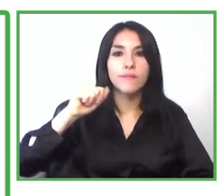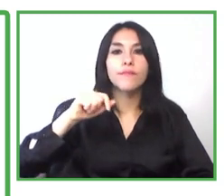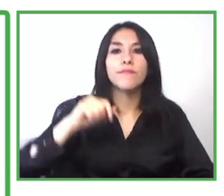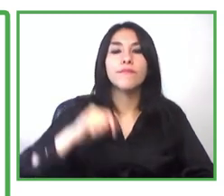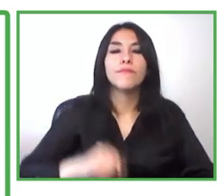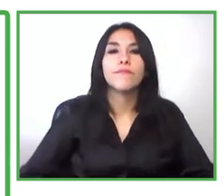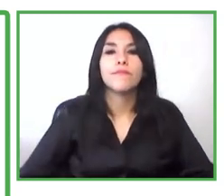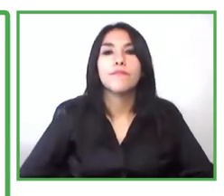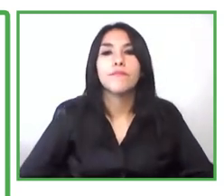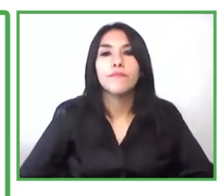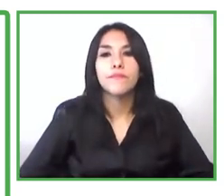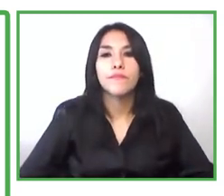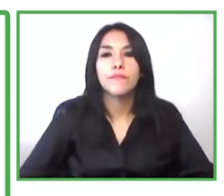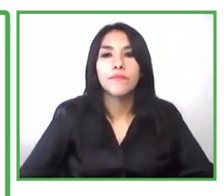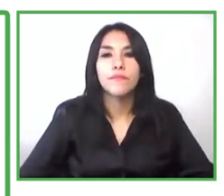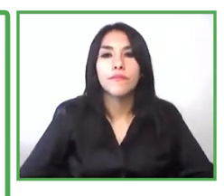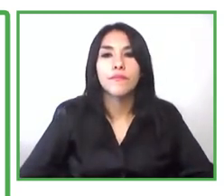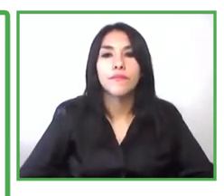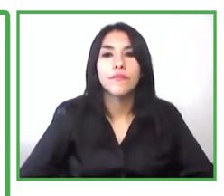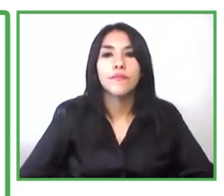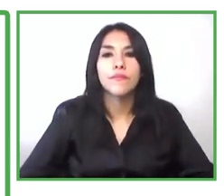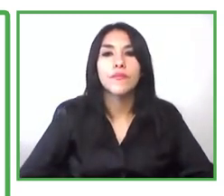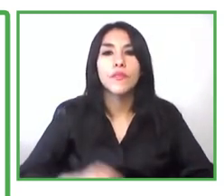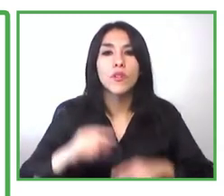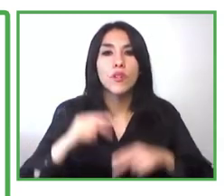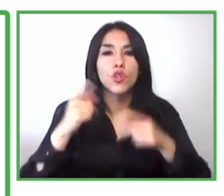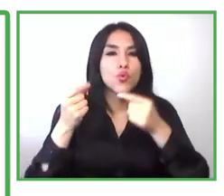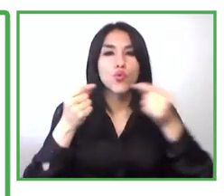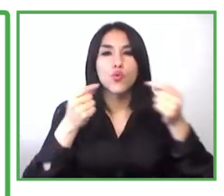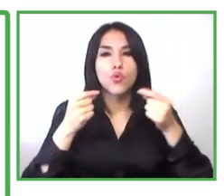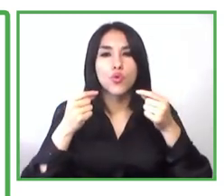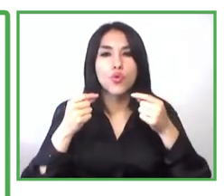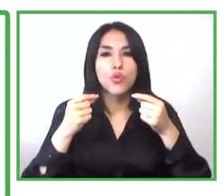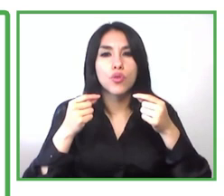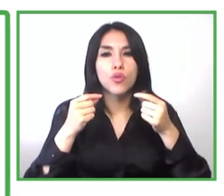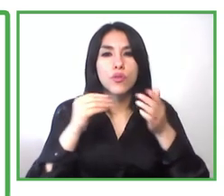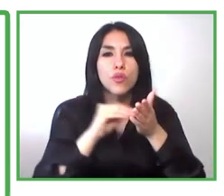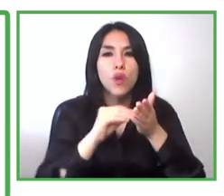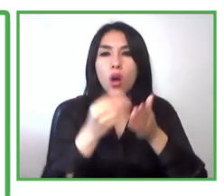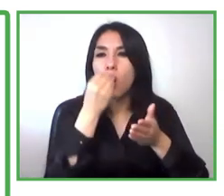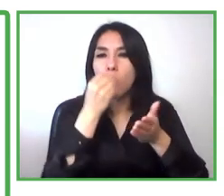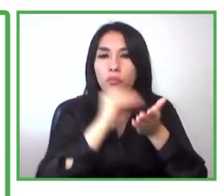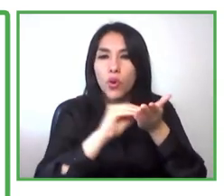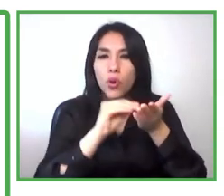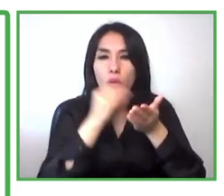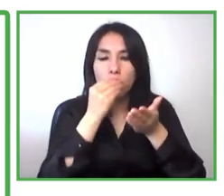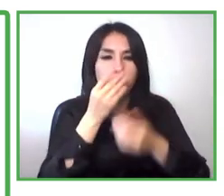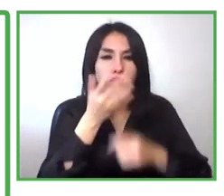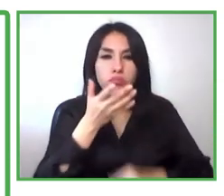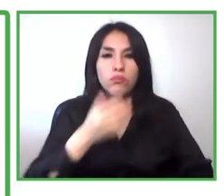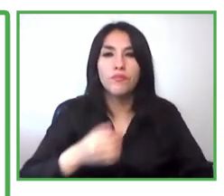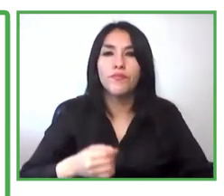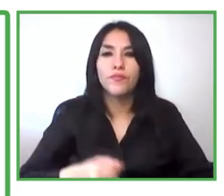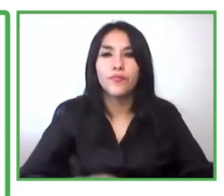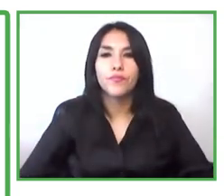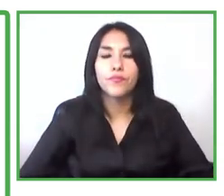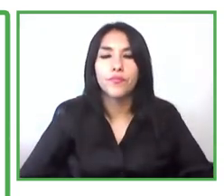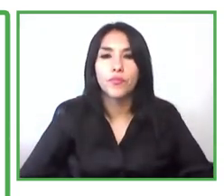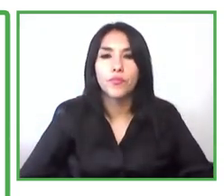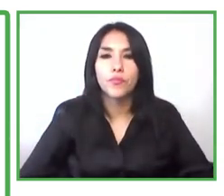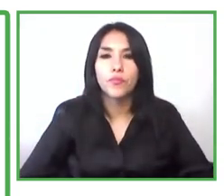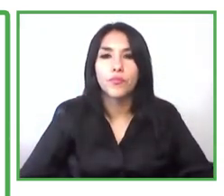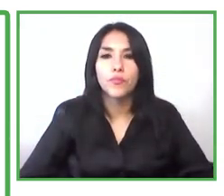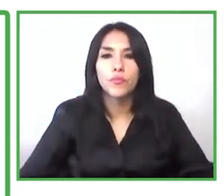uh specialized in selling chicharrones which is a snack um mostly in bogota city and